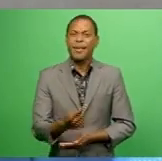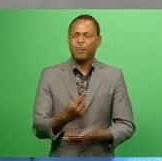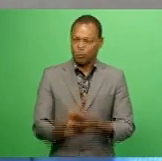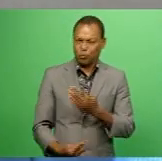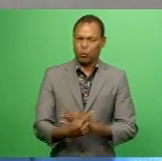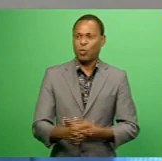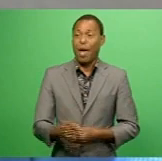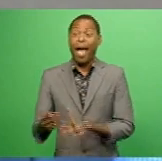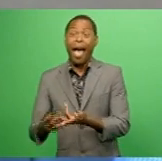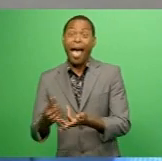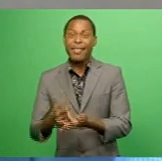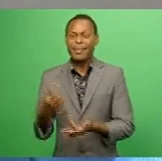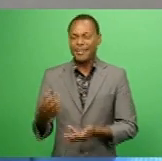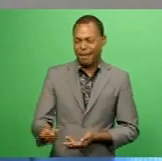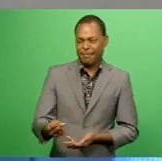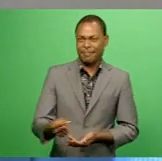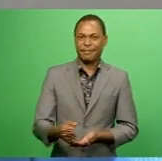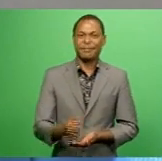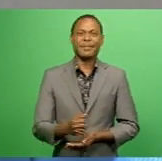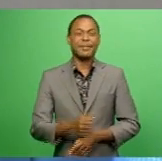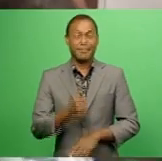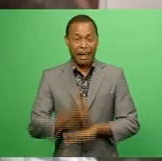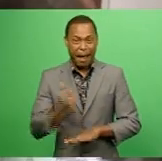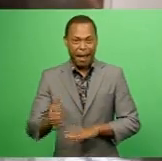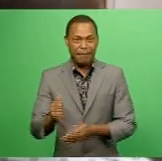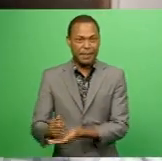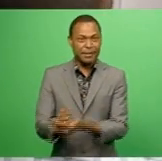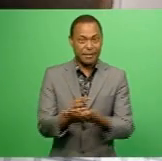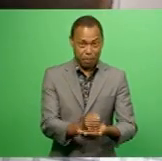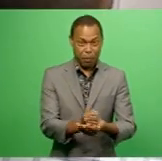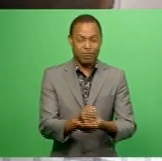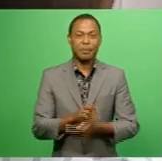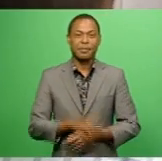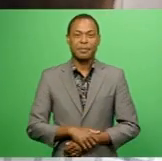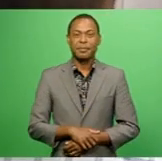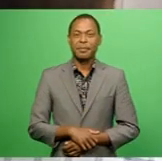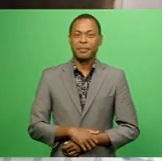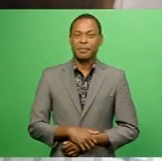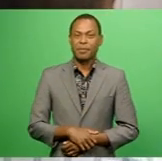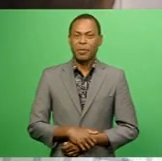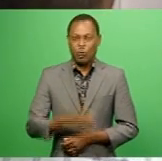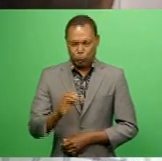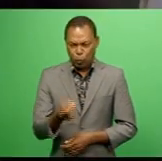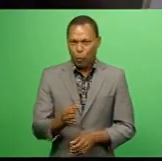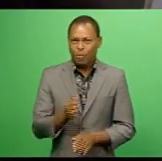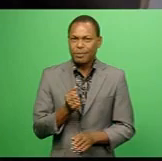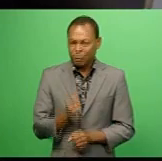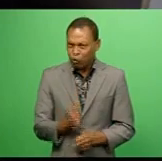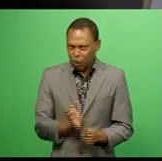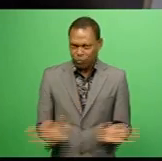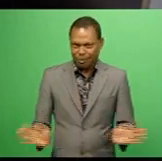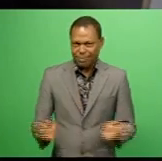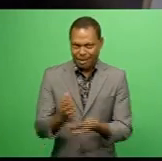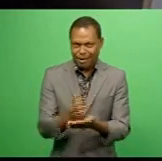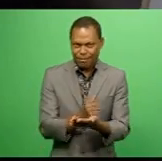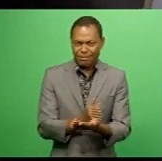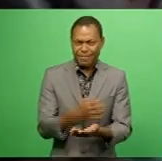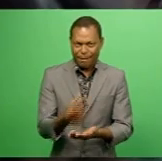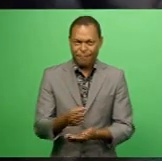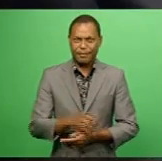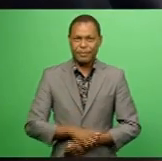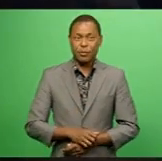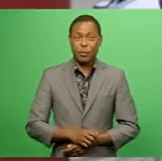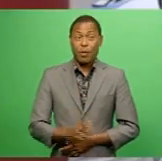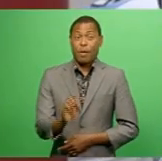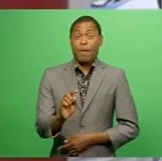Likewise, for voluntary, this will also be coming out from the members' general account only. There will be no top-up. Singh says the first three